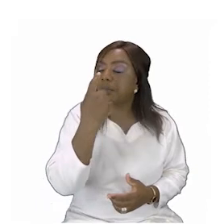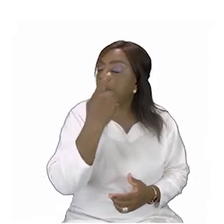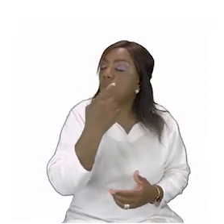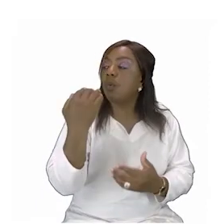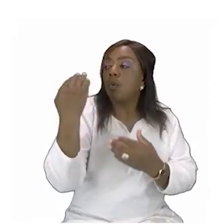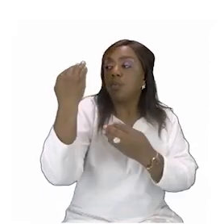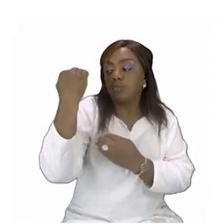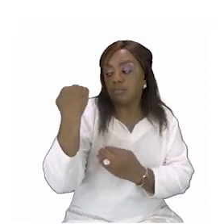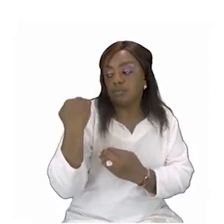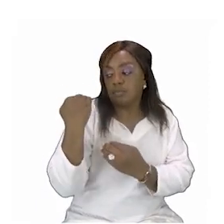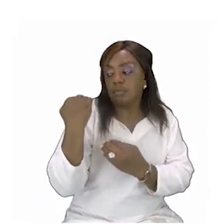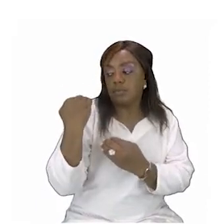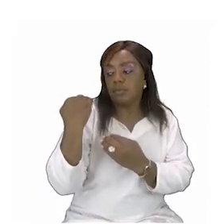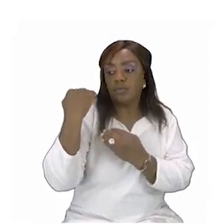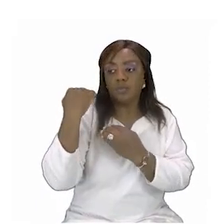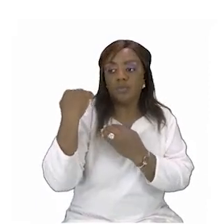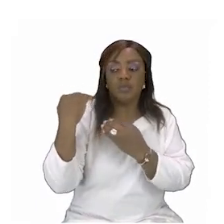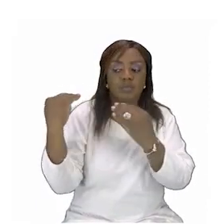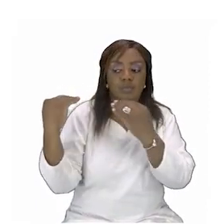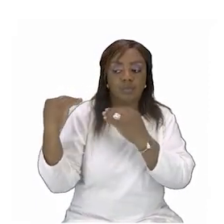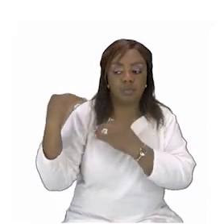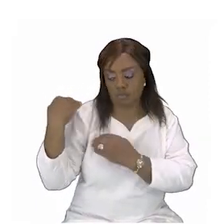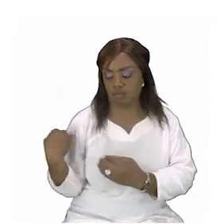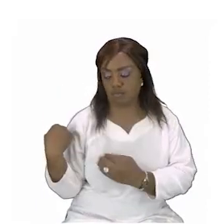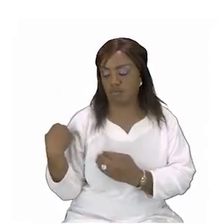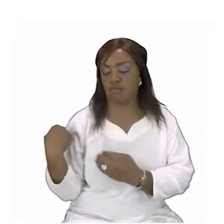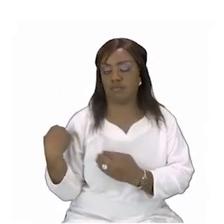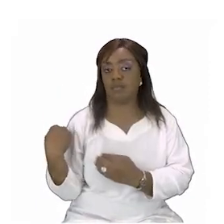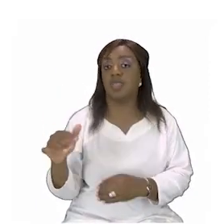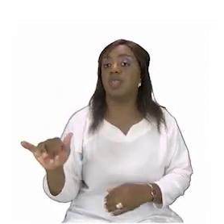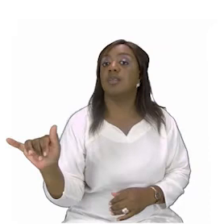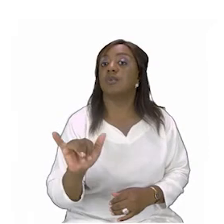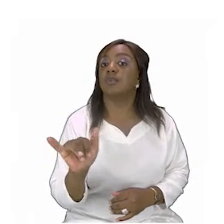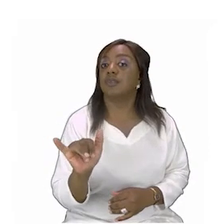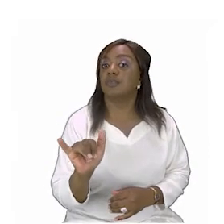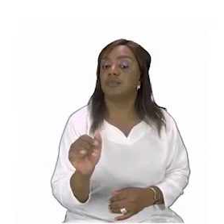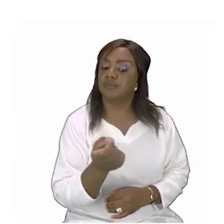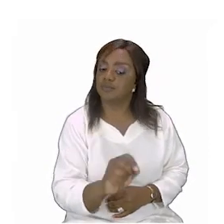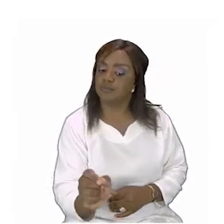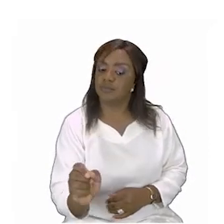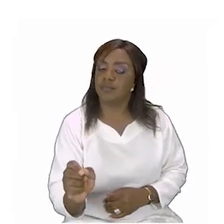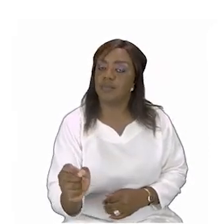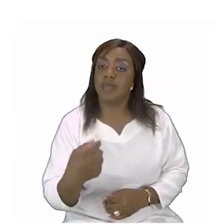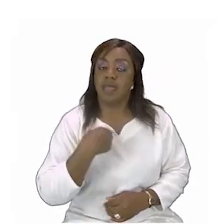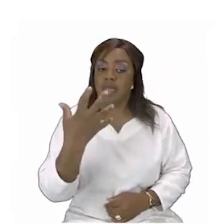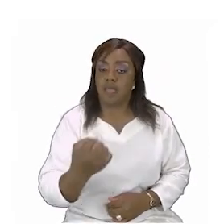your hair for example i have short hair and brown